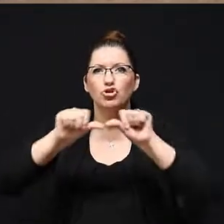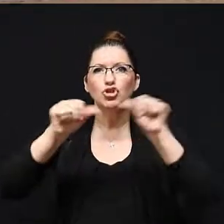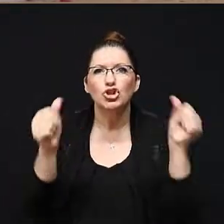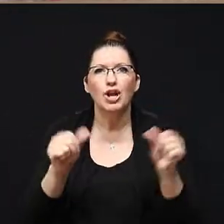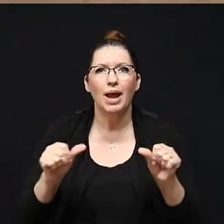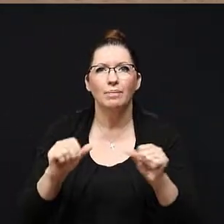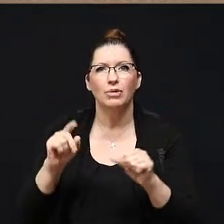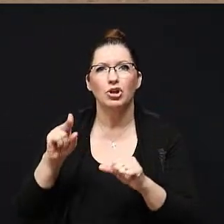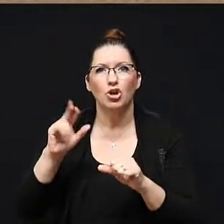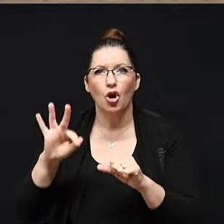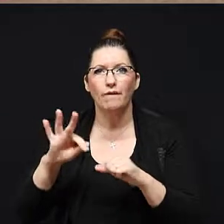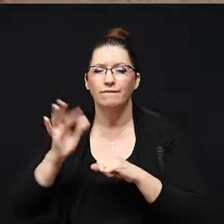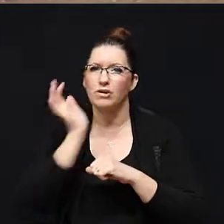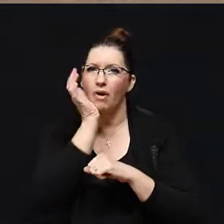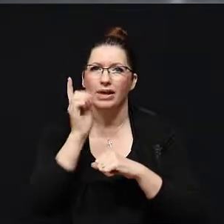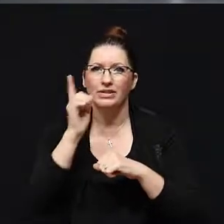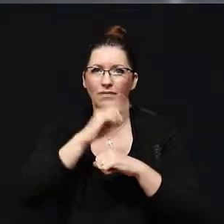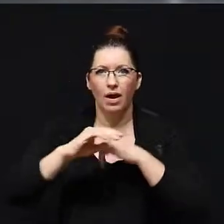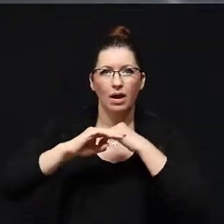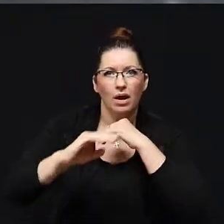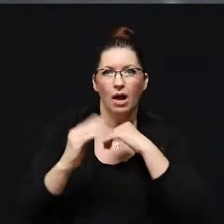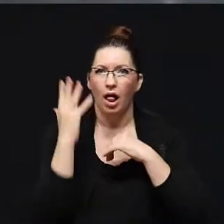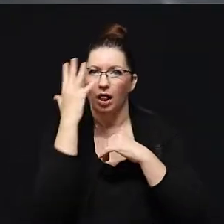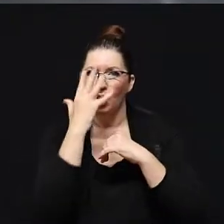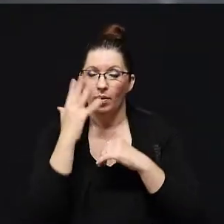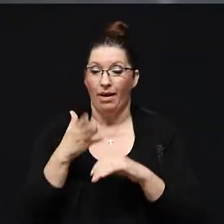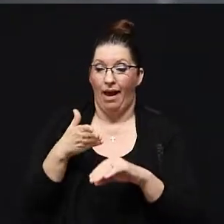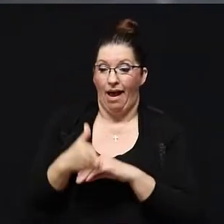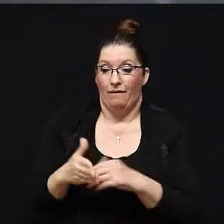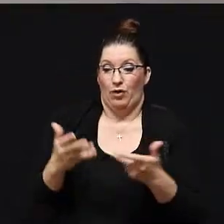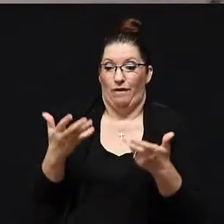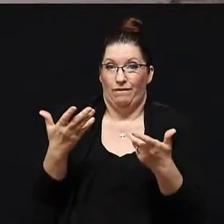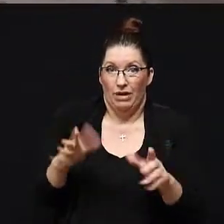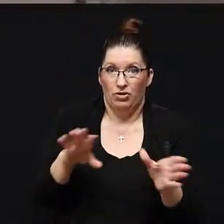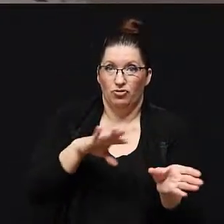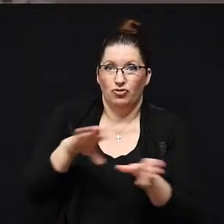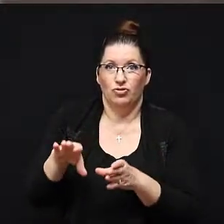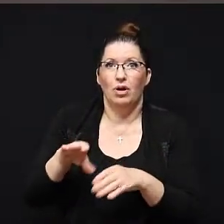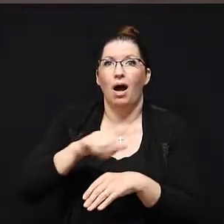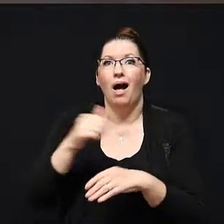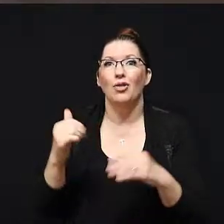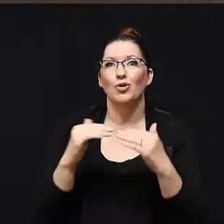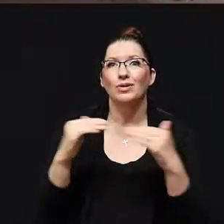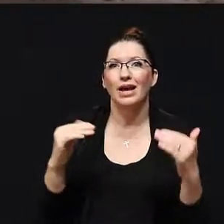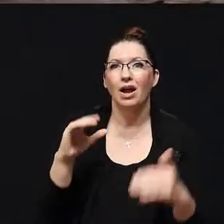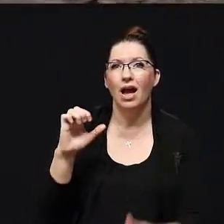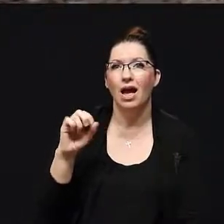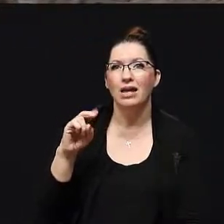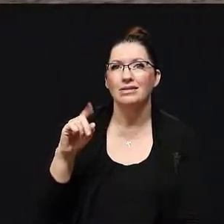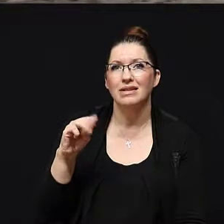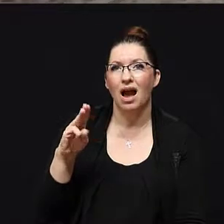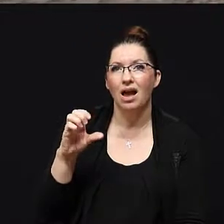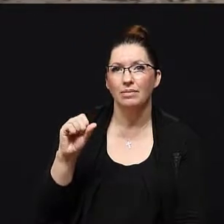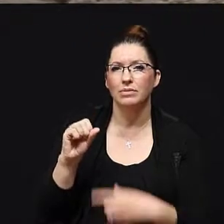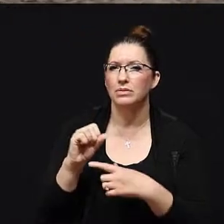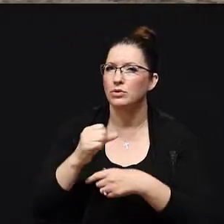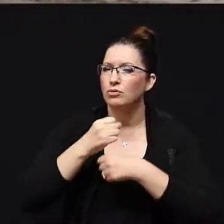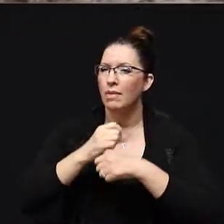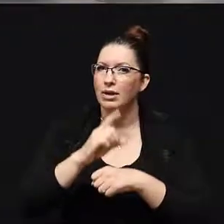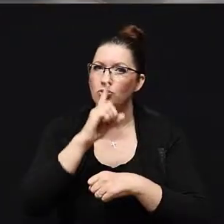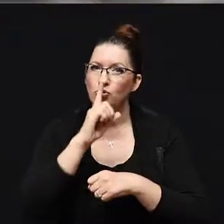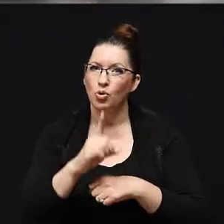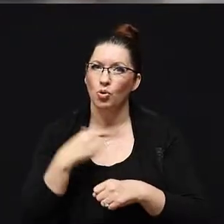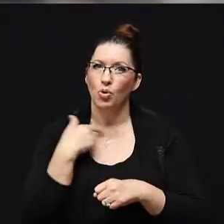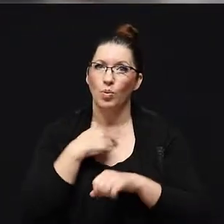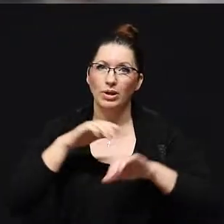turf is going to look like. After the decomposed granite comes another layer of enzyme. This enzyme is designed just to ensure that we